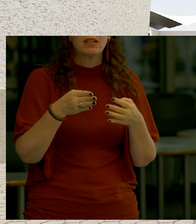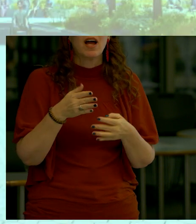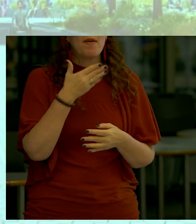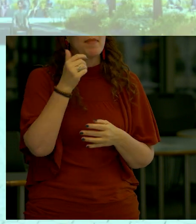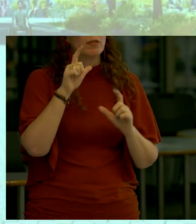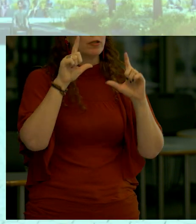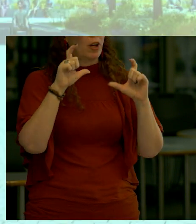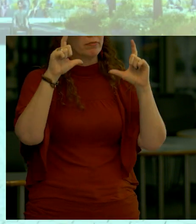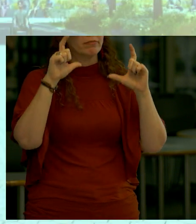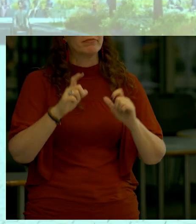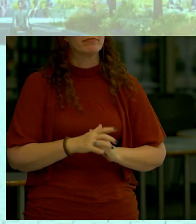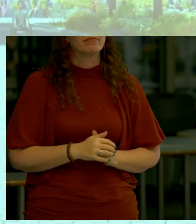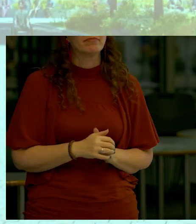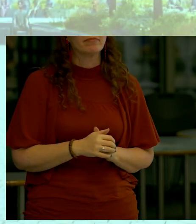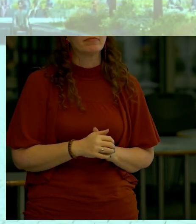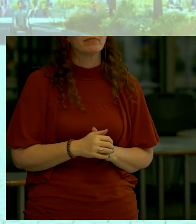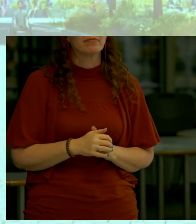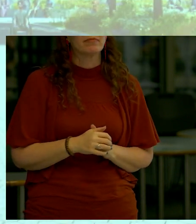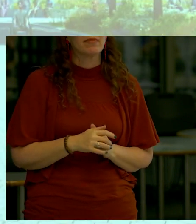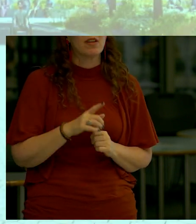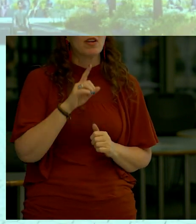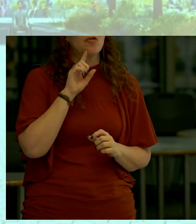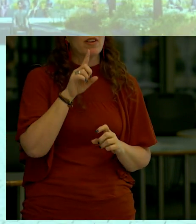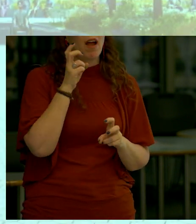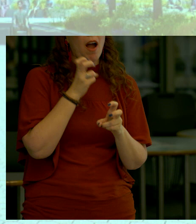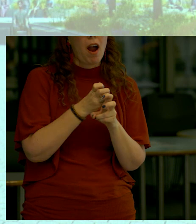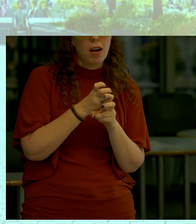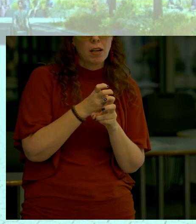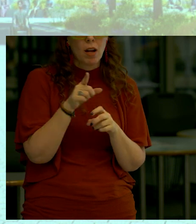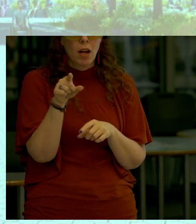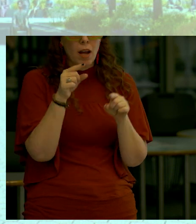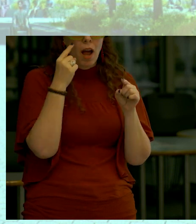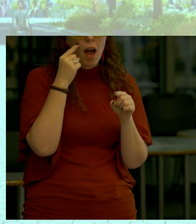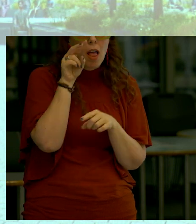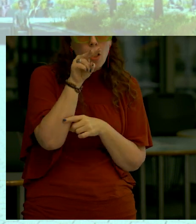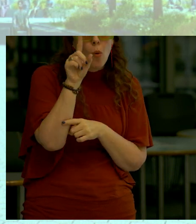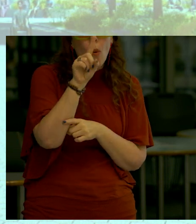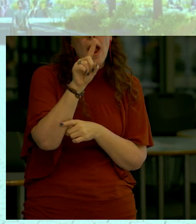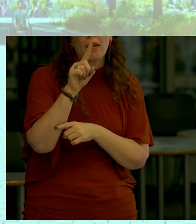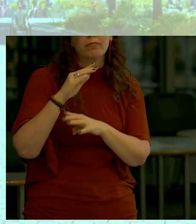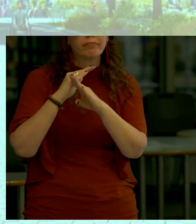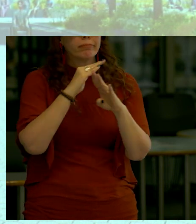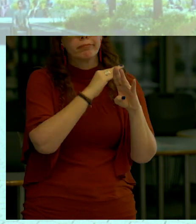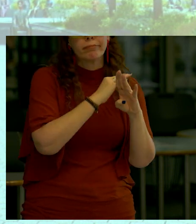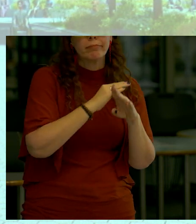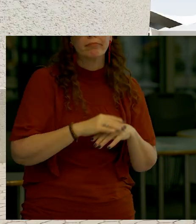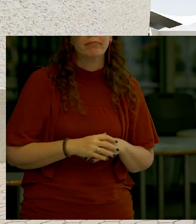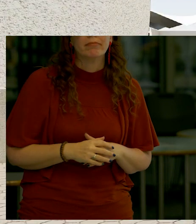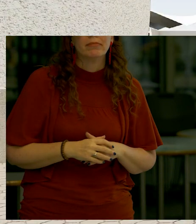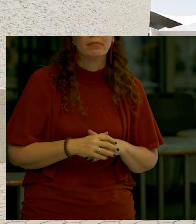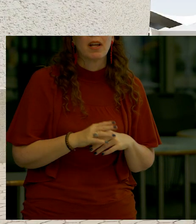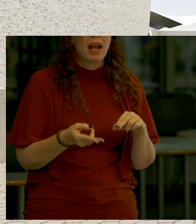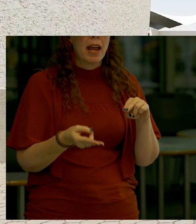of a better shot of this but you can see the elements are sort of hard to distinguish from the eye but what is easy to distinguish is the